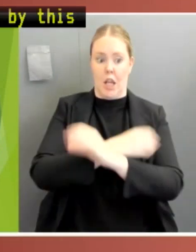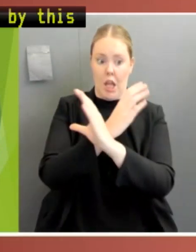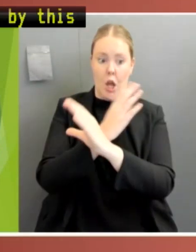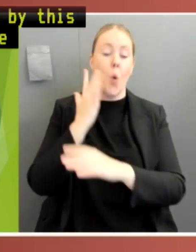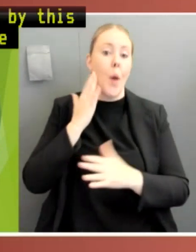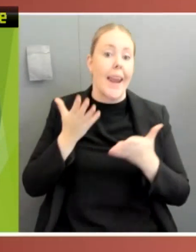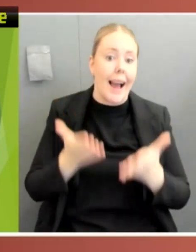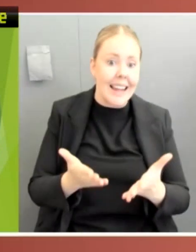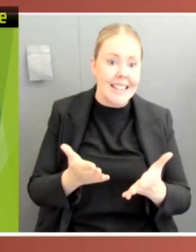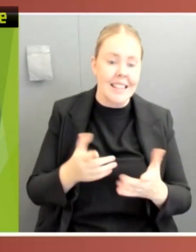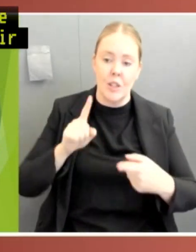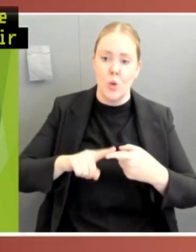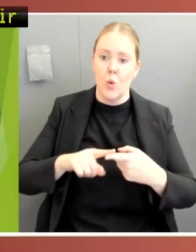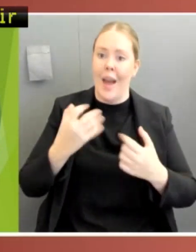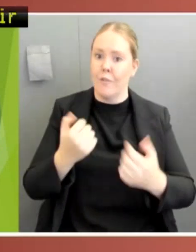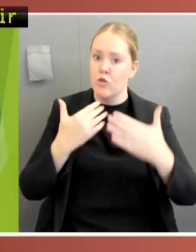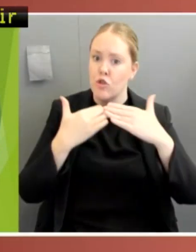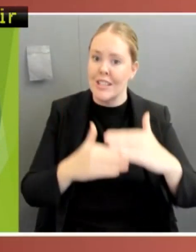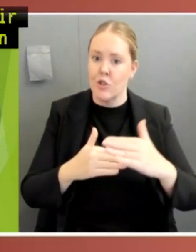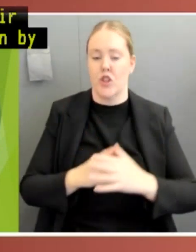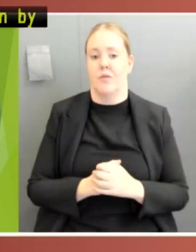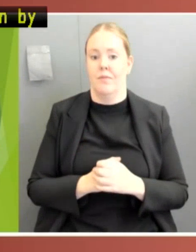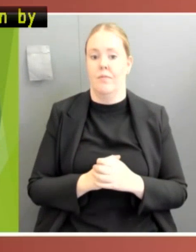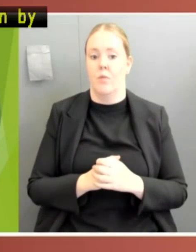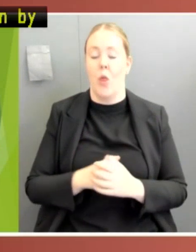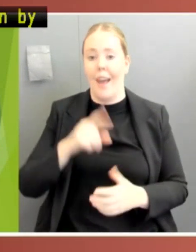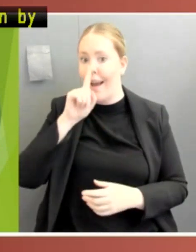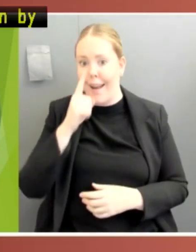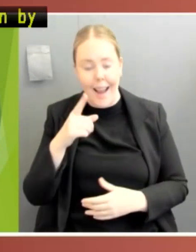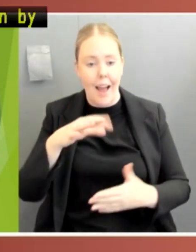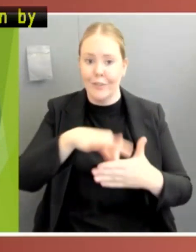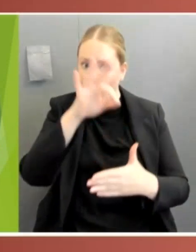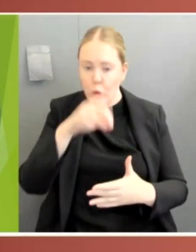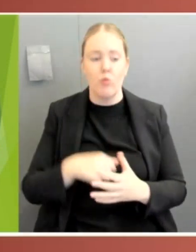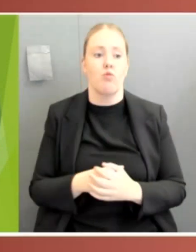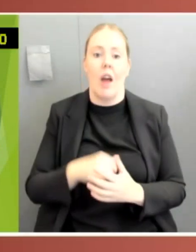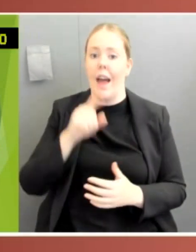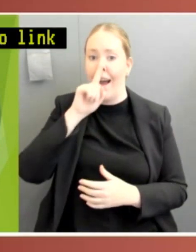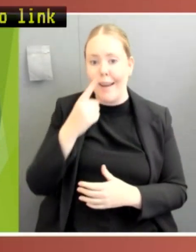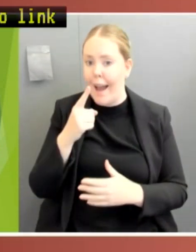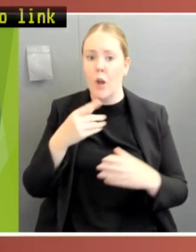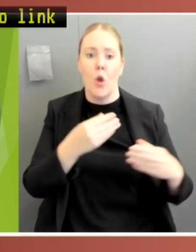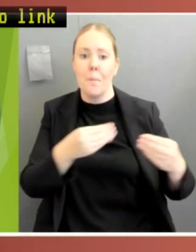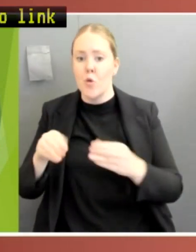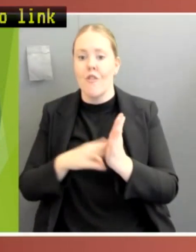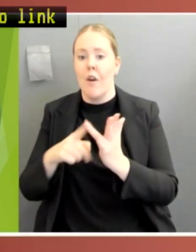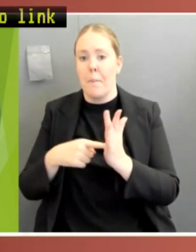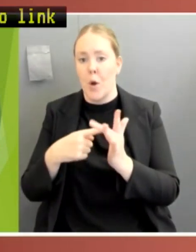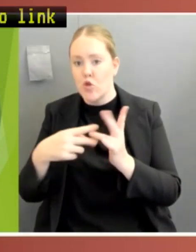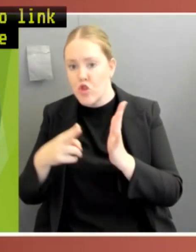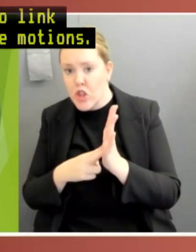Members participating via video link were unable to vote or move motions. Those who participated remotely were thus inhibited in their essential functions.